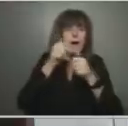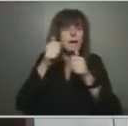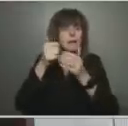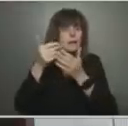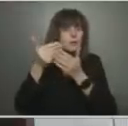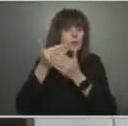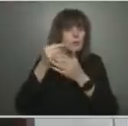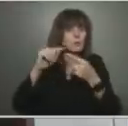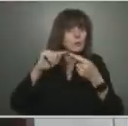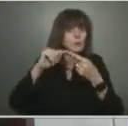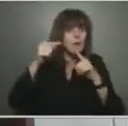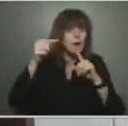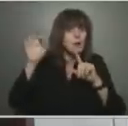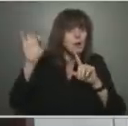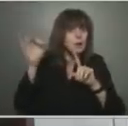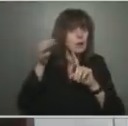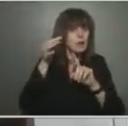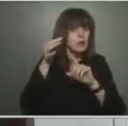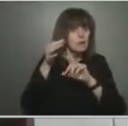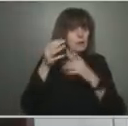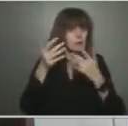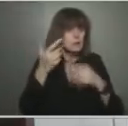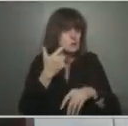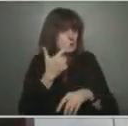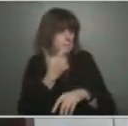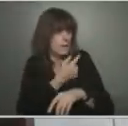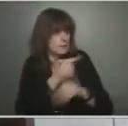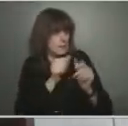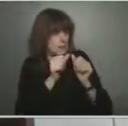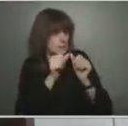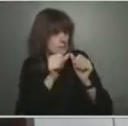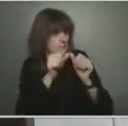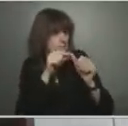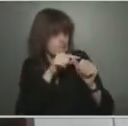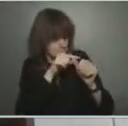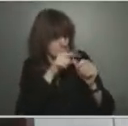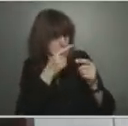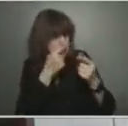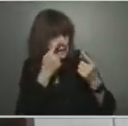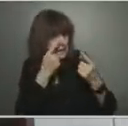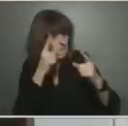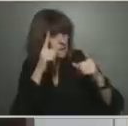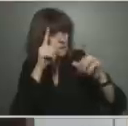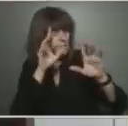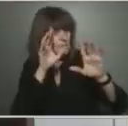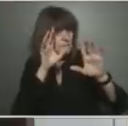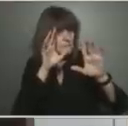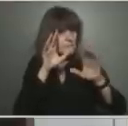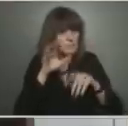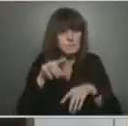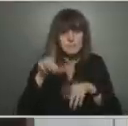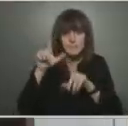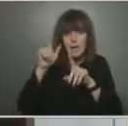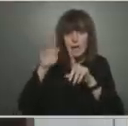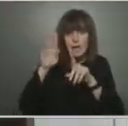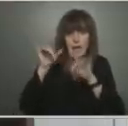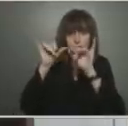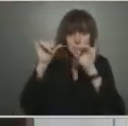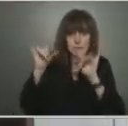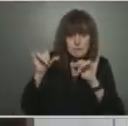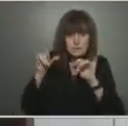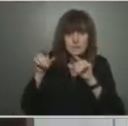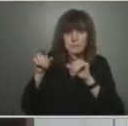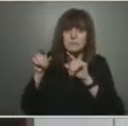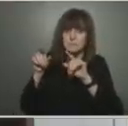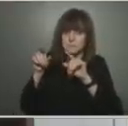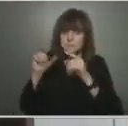vaccine. And I want to assure Ontarians, we've got a great laboratory system and network monitoring for any new